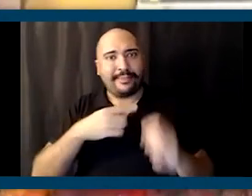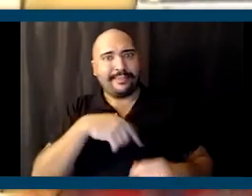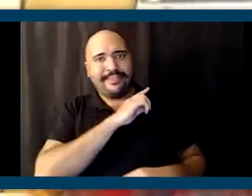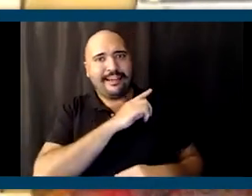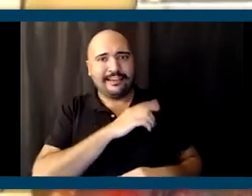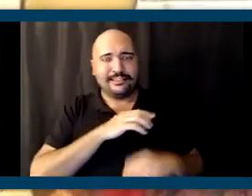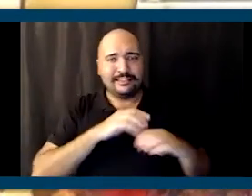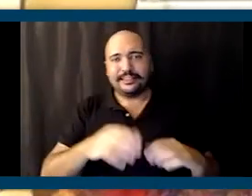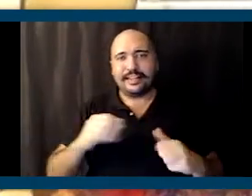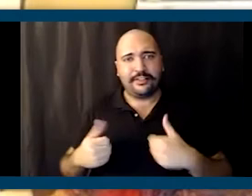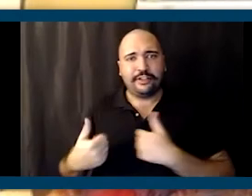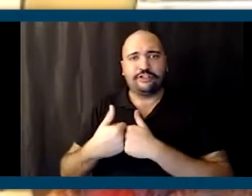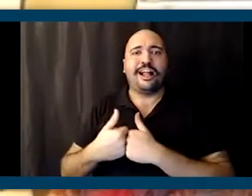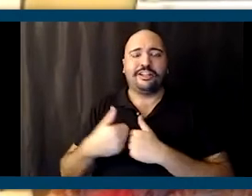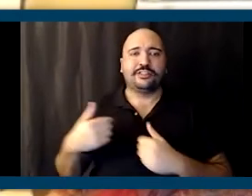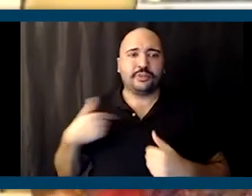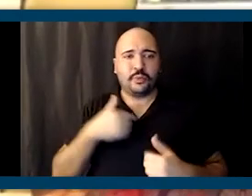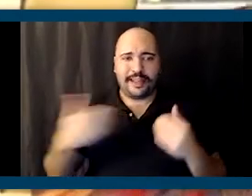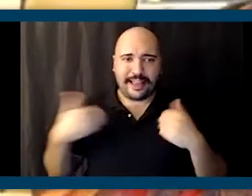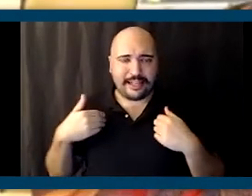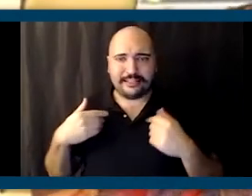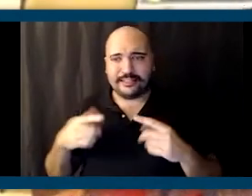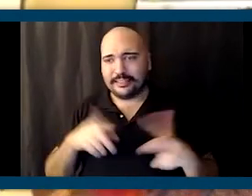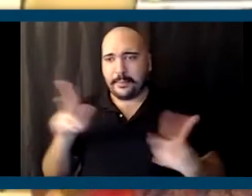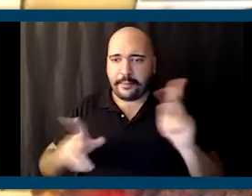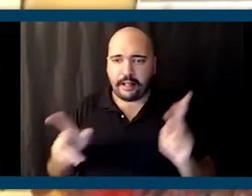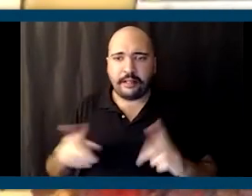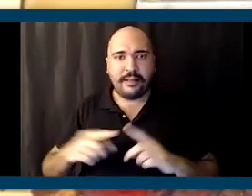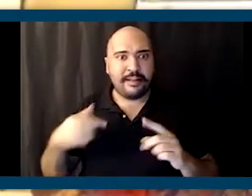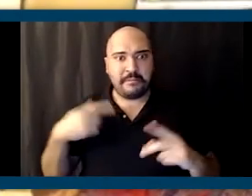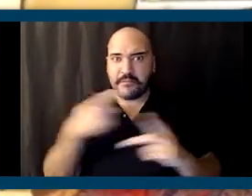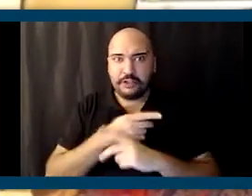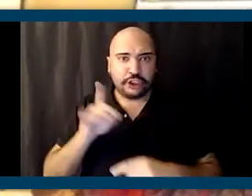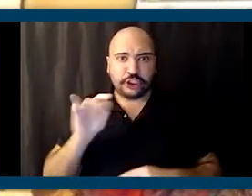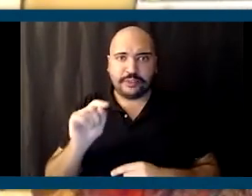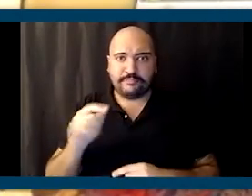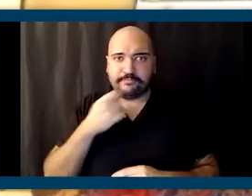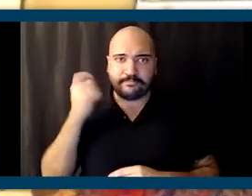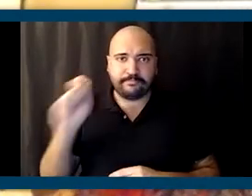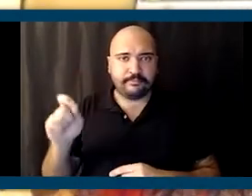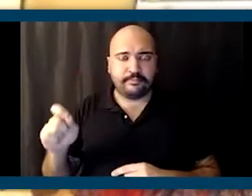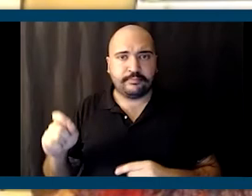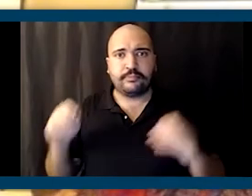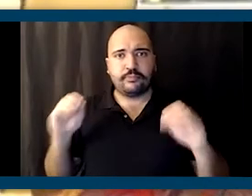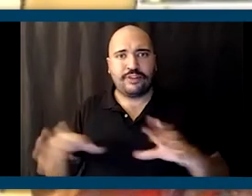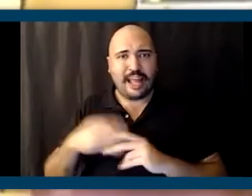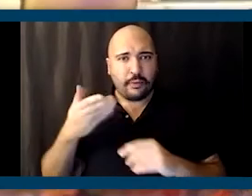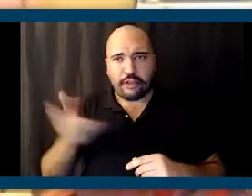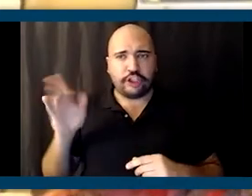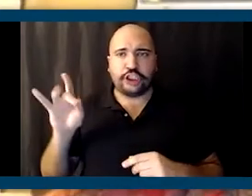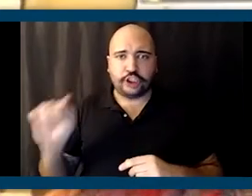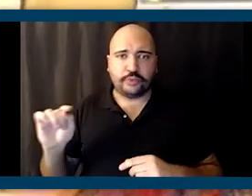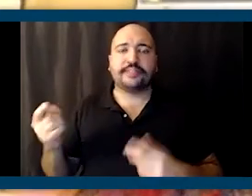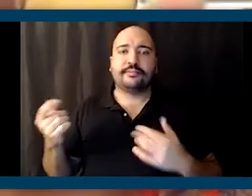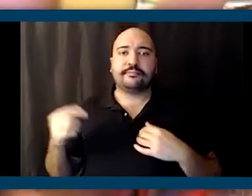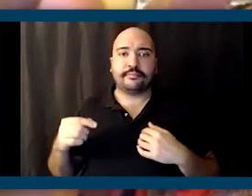the challenge they had was great, but ours is equal. And so I just figured, you know, you do it. You put it out there and you do it. And, and, and, and